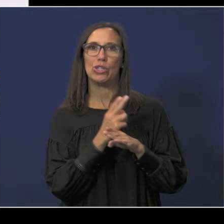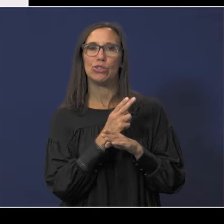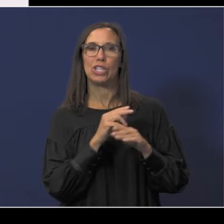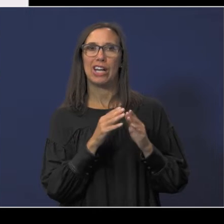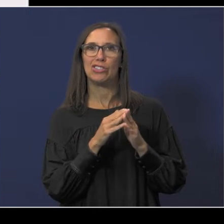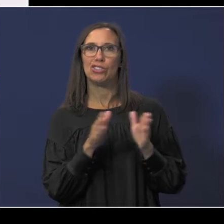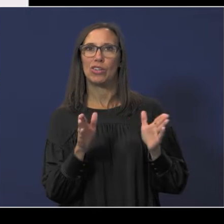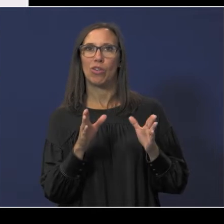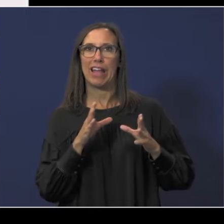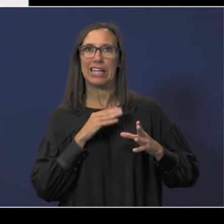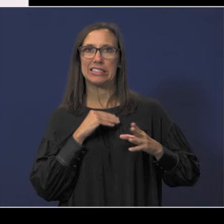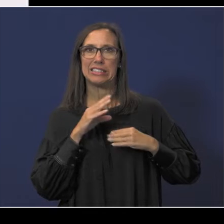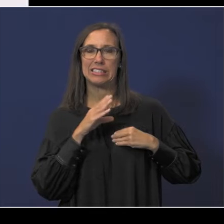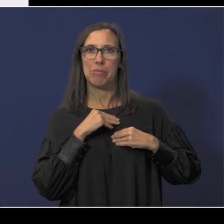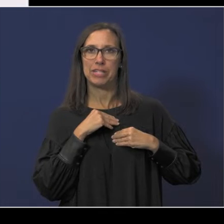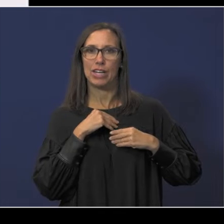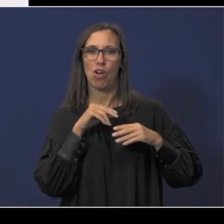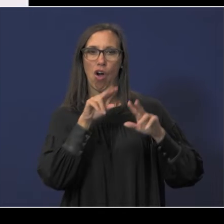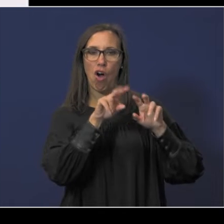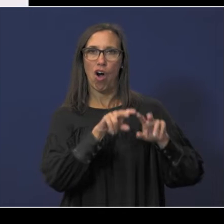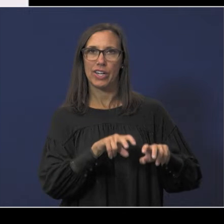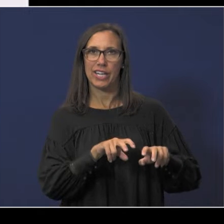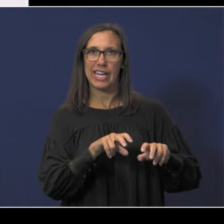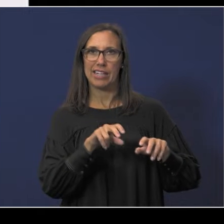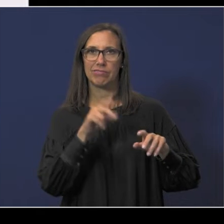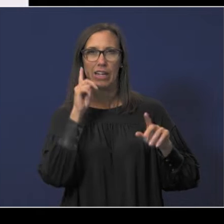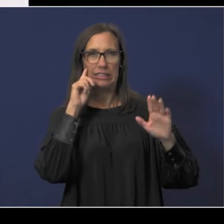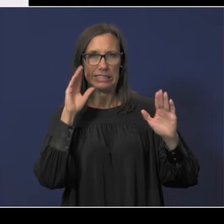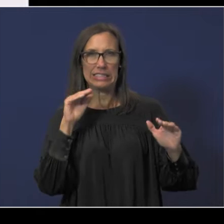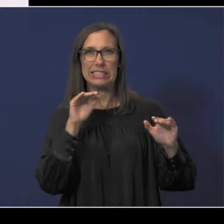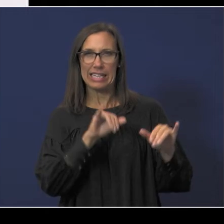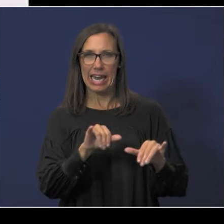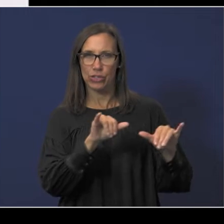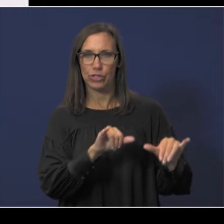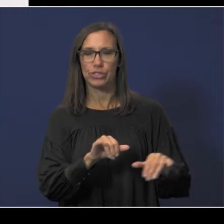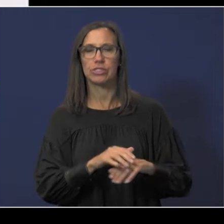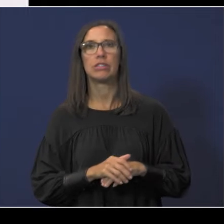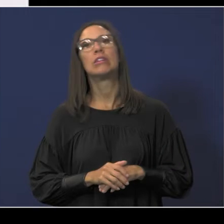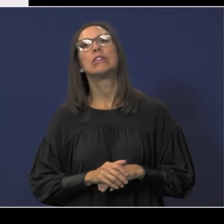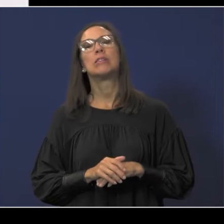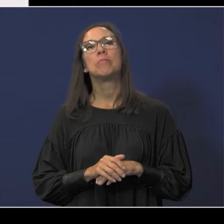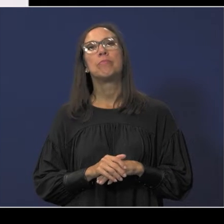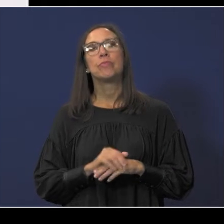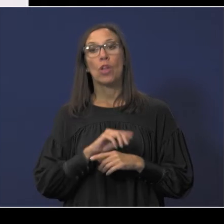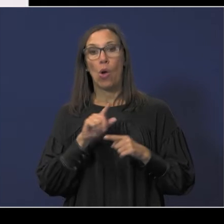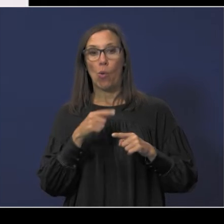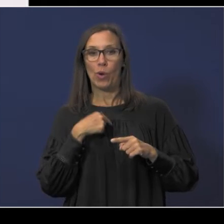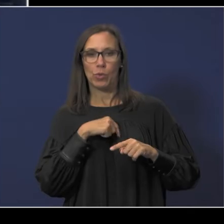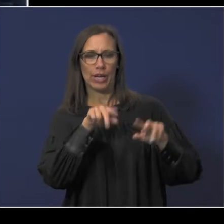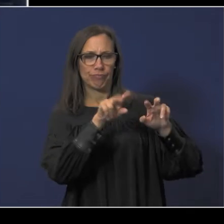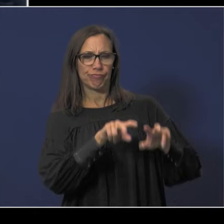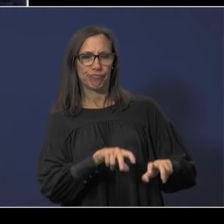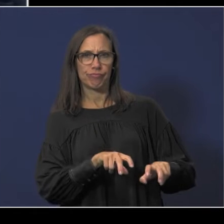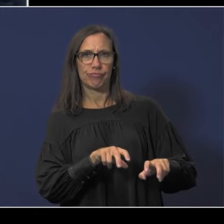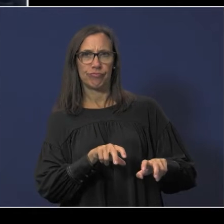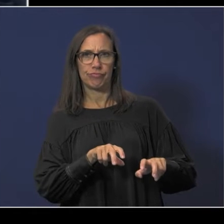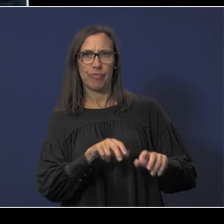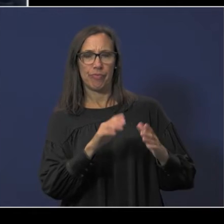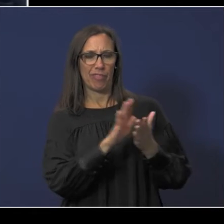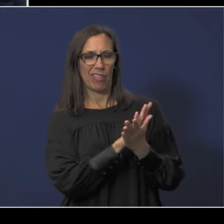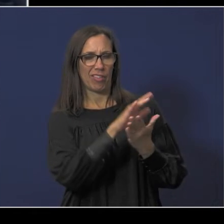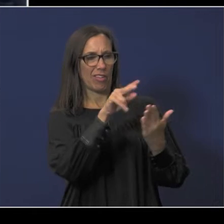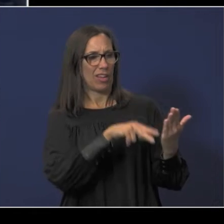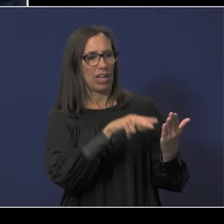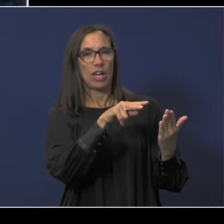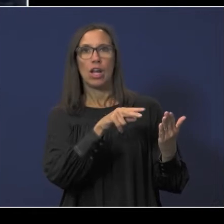we also use government auditing standards and it's just a quick reminder so when we're auditing the financial statements we don't just look at the numbers